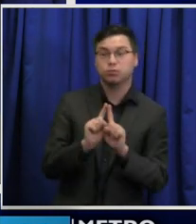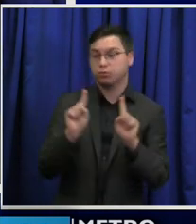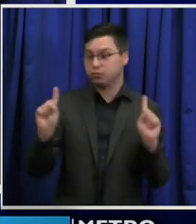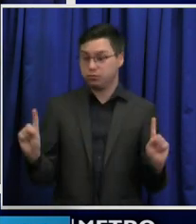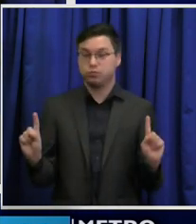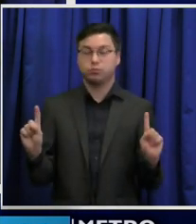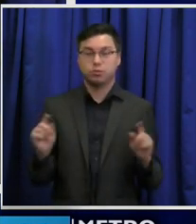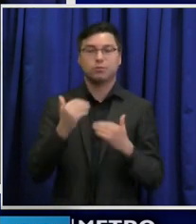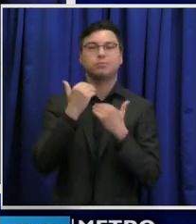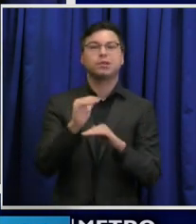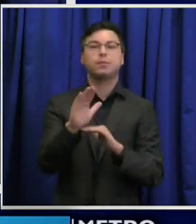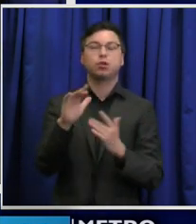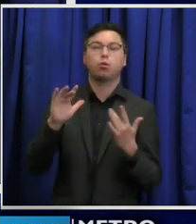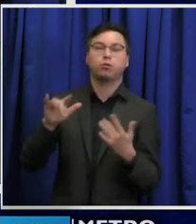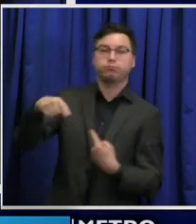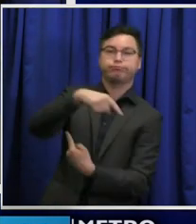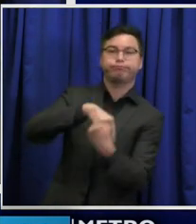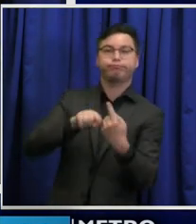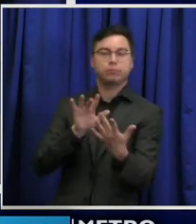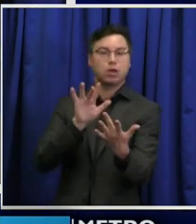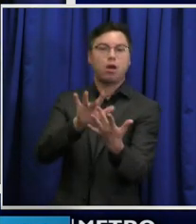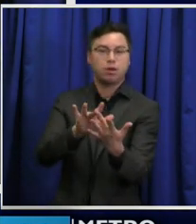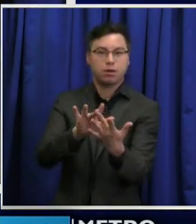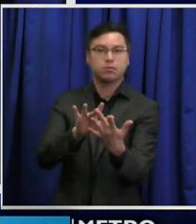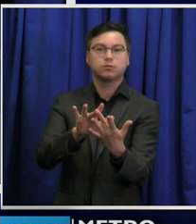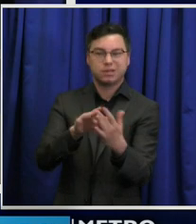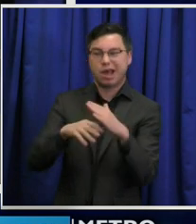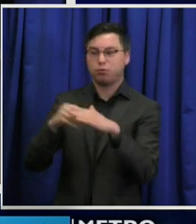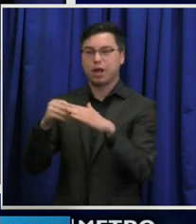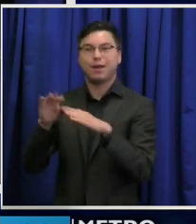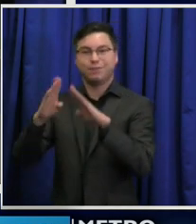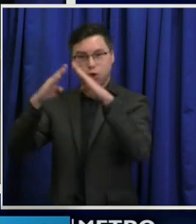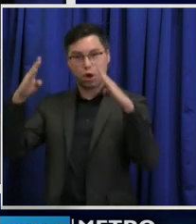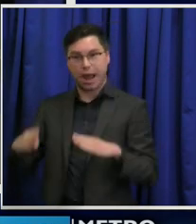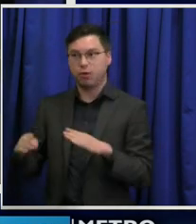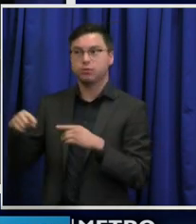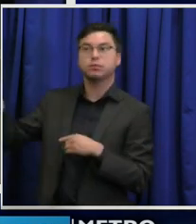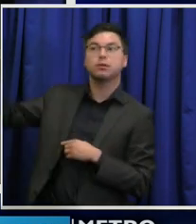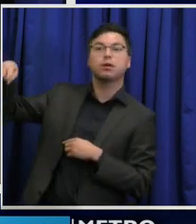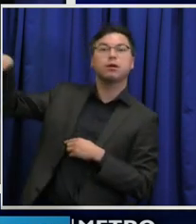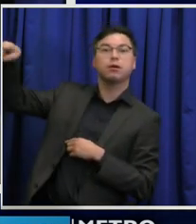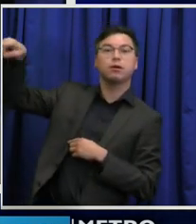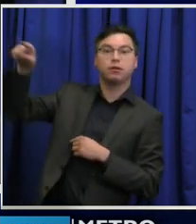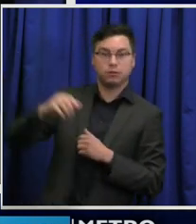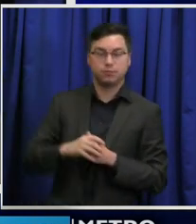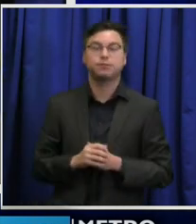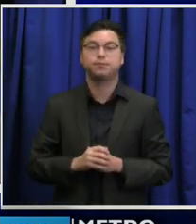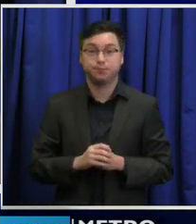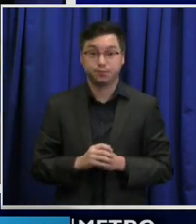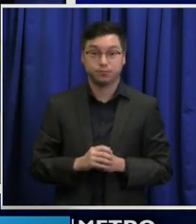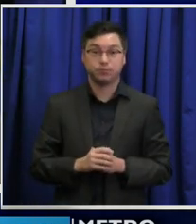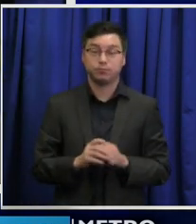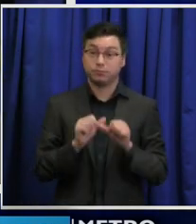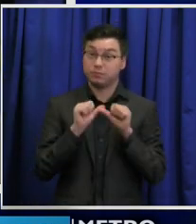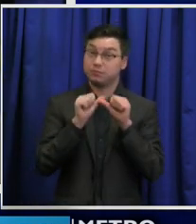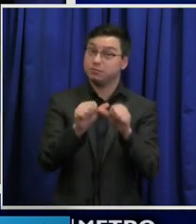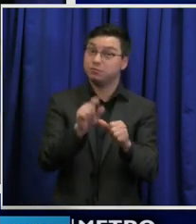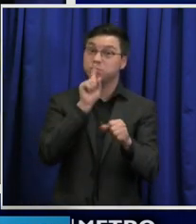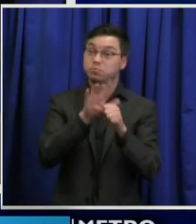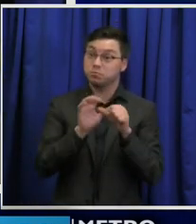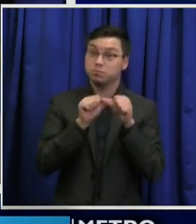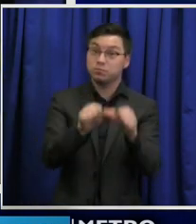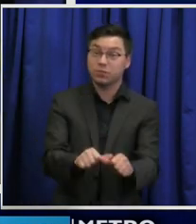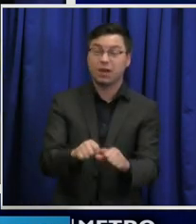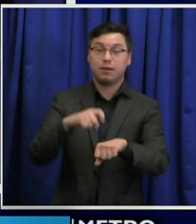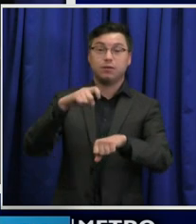and limit your contacts outside of your household. Remaining vigilant is more important than ever. As temperatures drop,